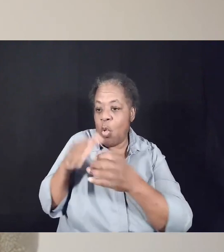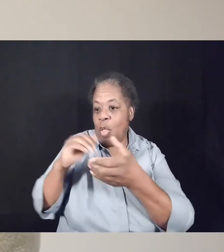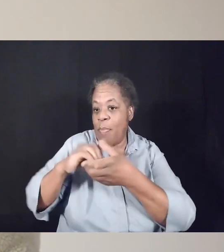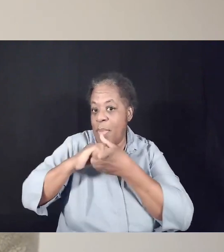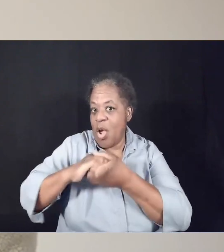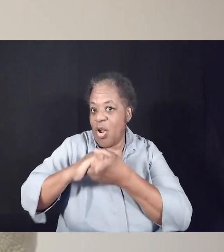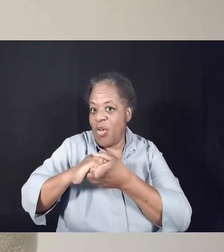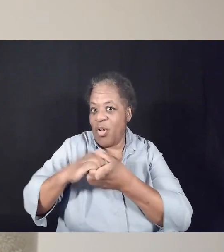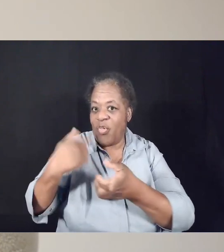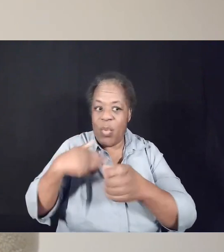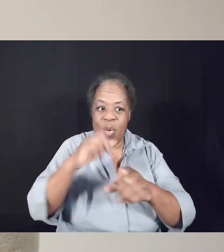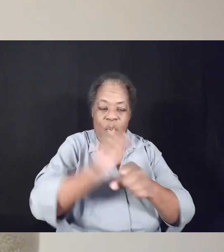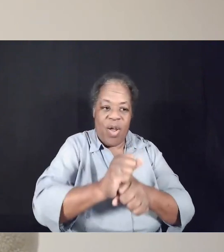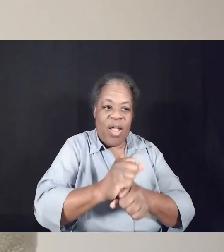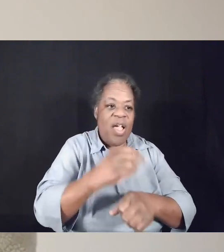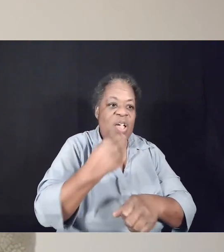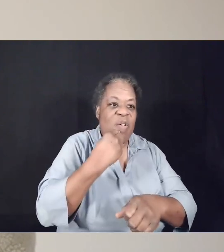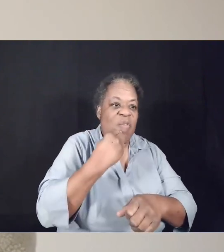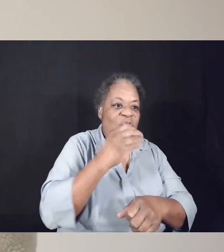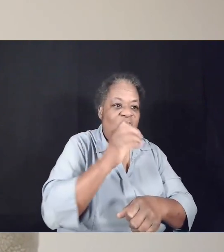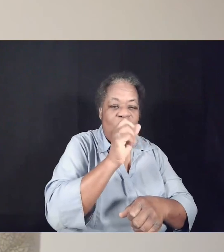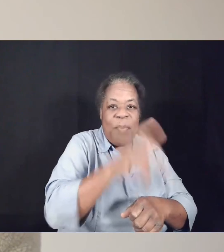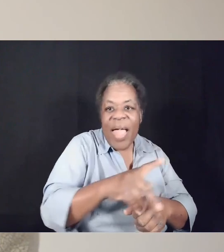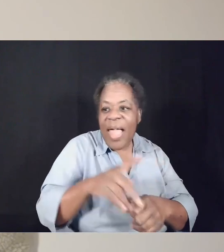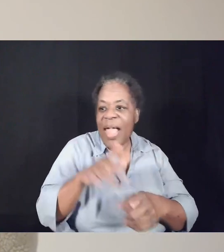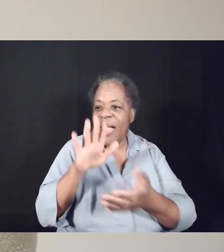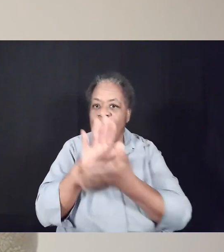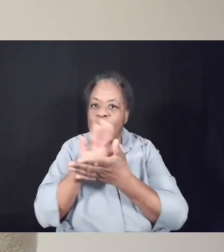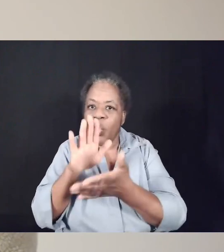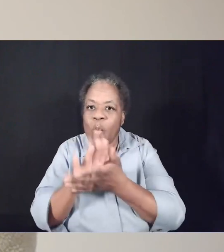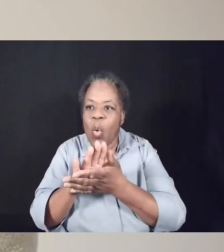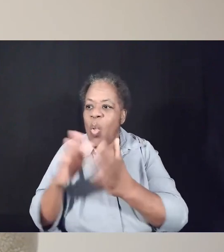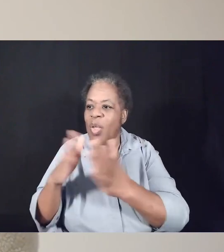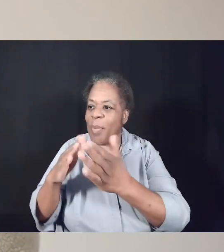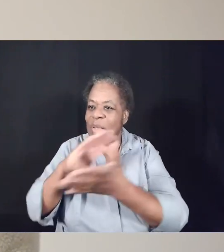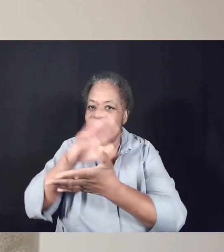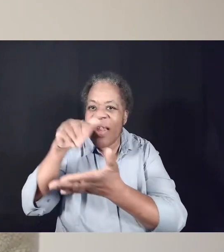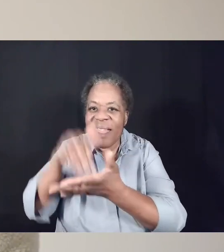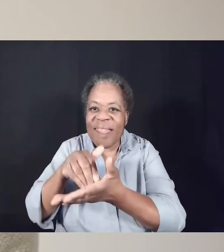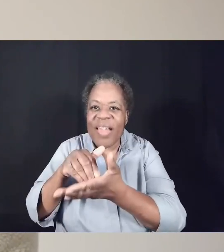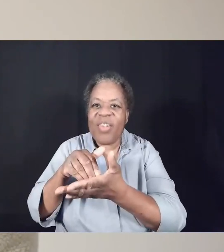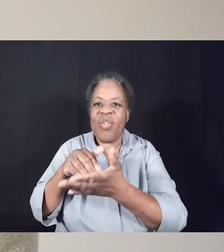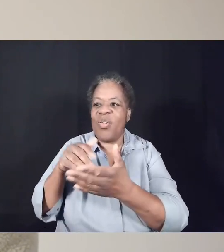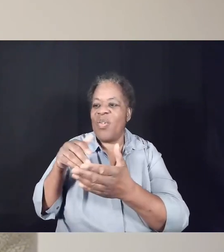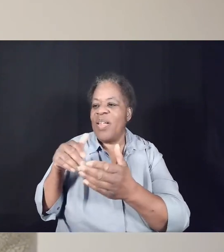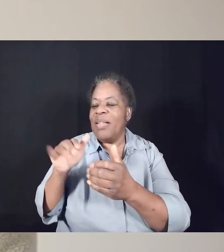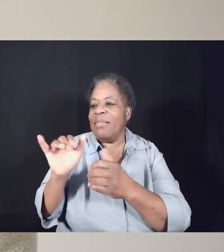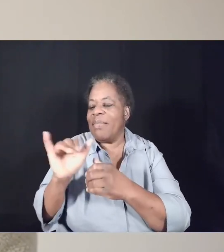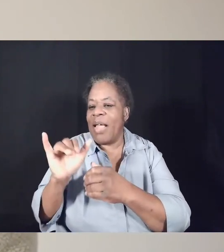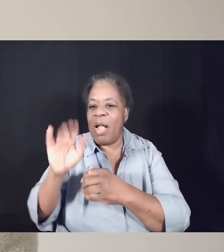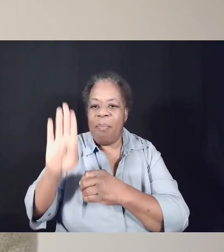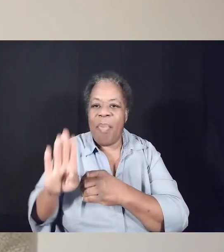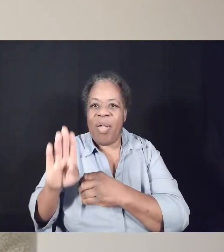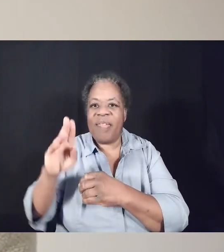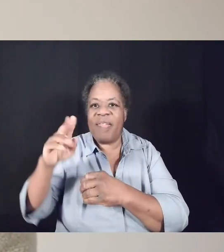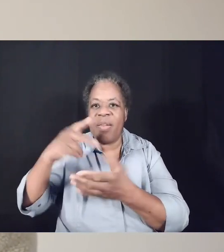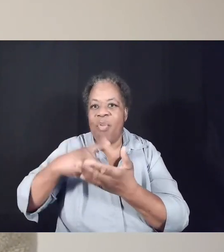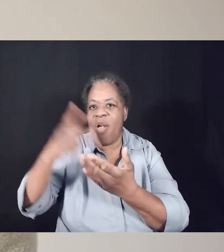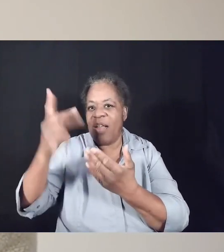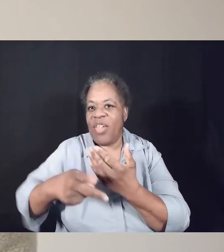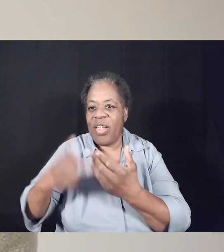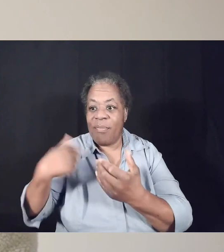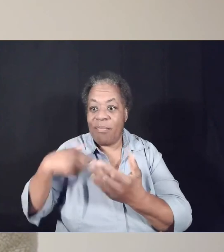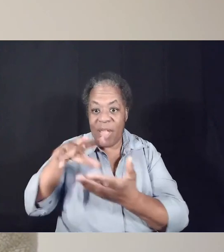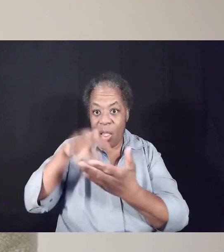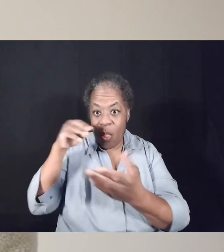be it food banks or local schools, community centers, or neighborhood ministries like the Boston Project. You can learn more about this work